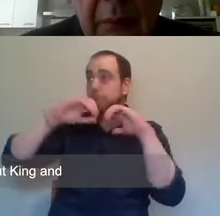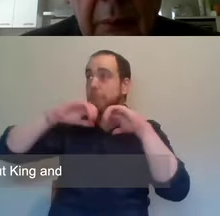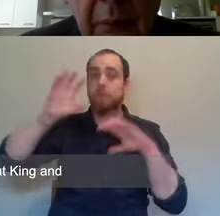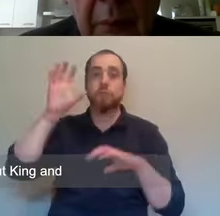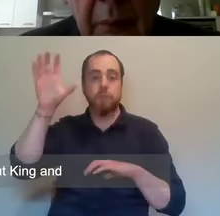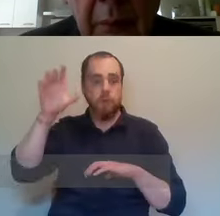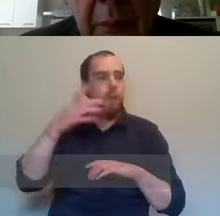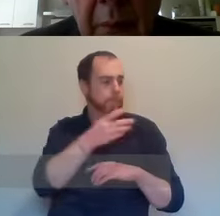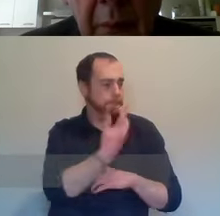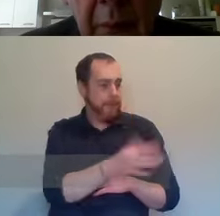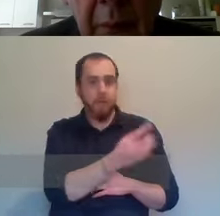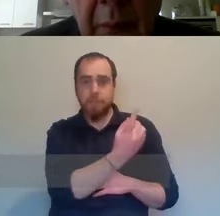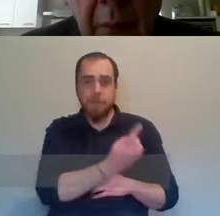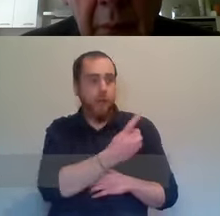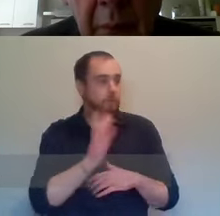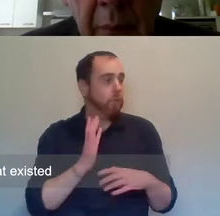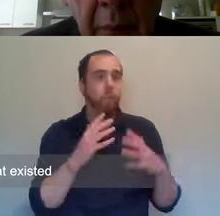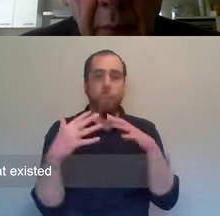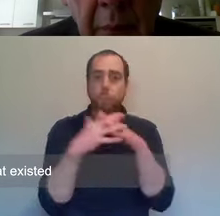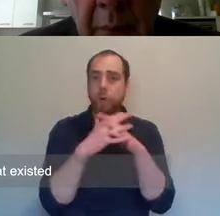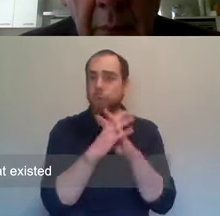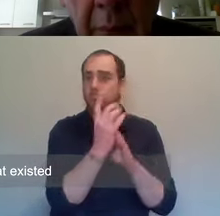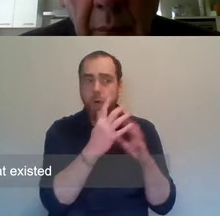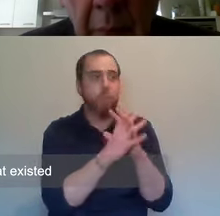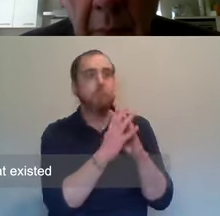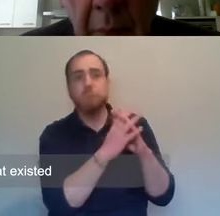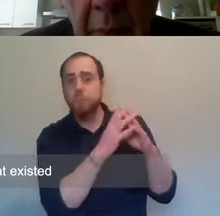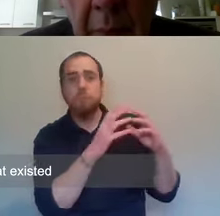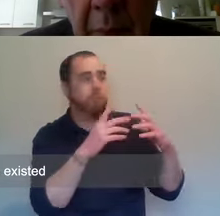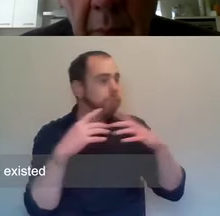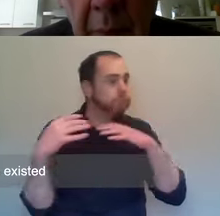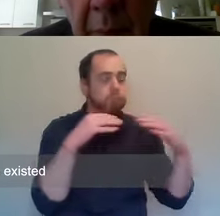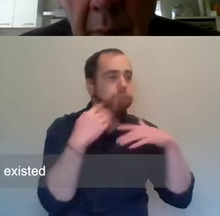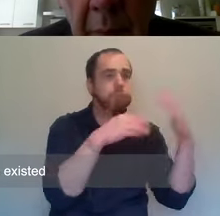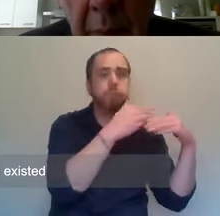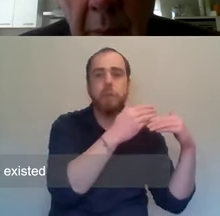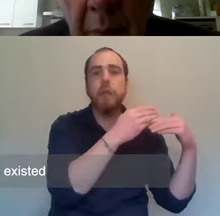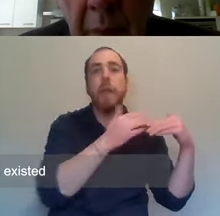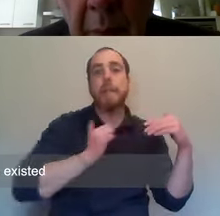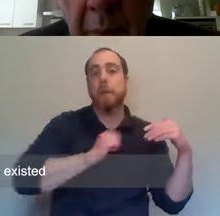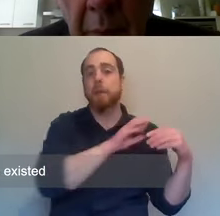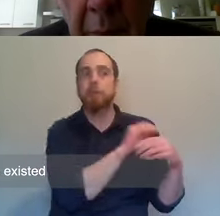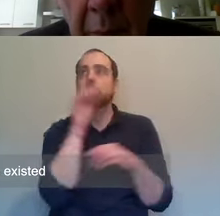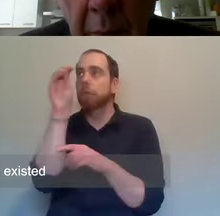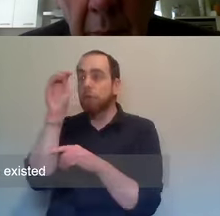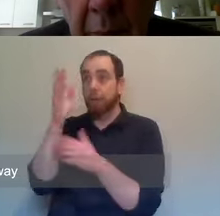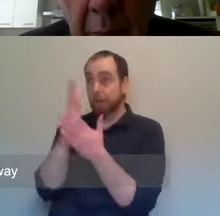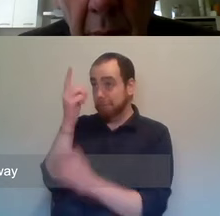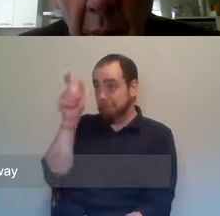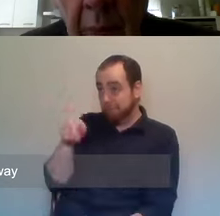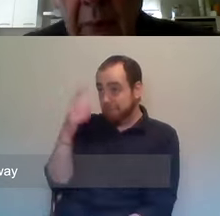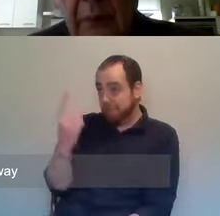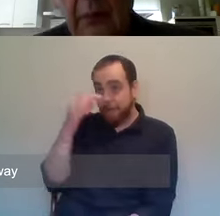the home rule, but king and country as well. And they didn't, and, and that existed, that suspicion of Catholics existed, uh,